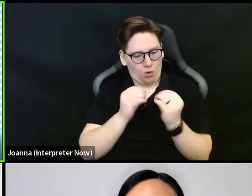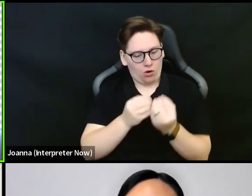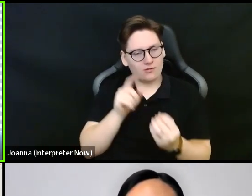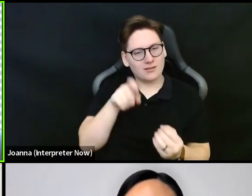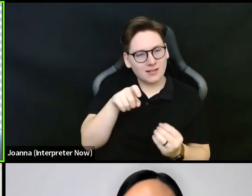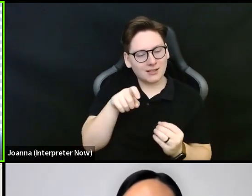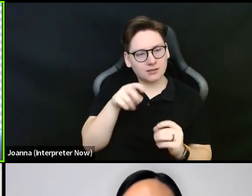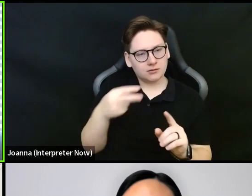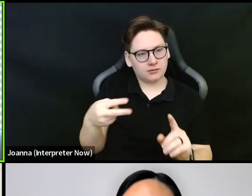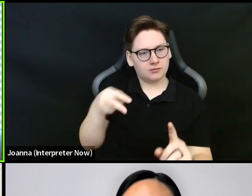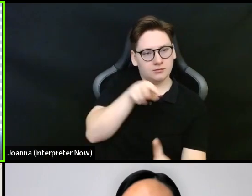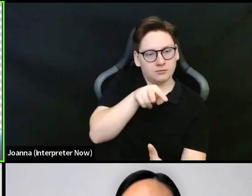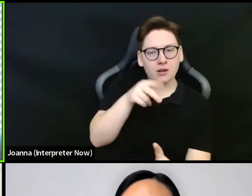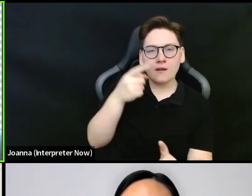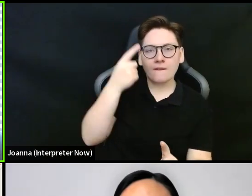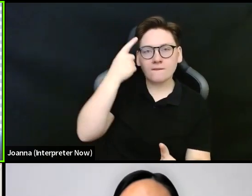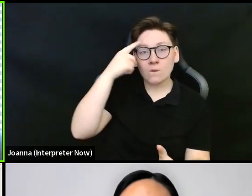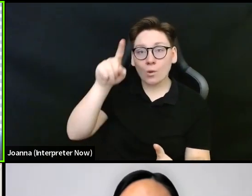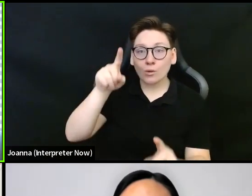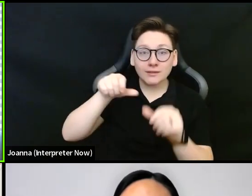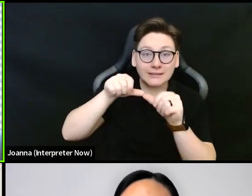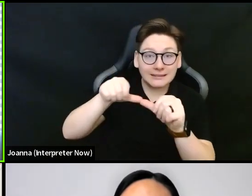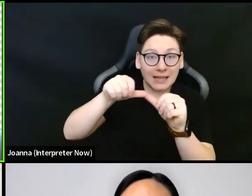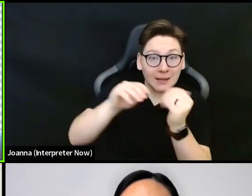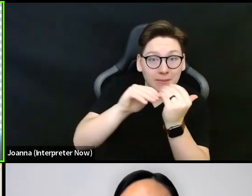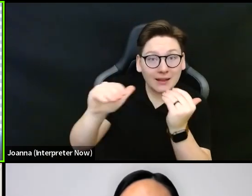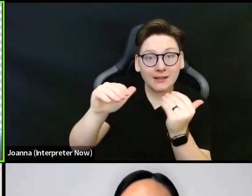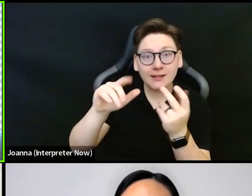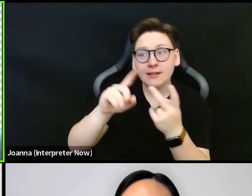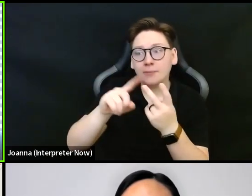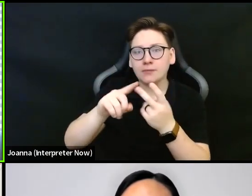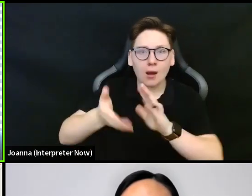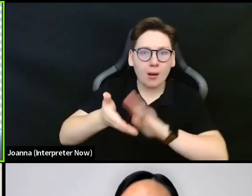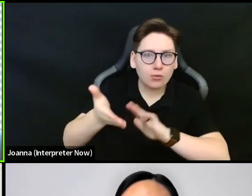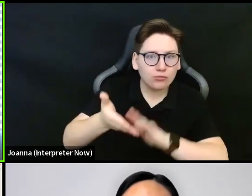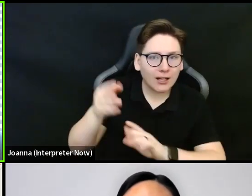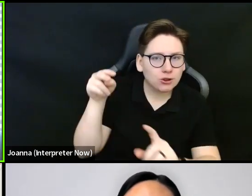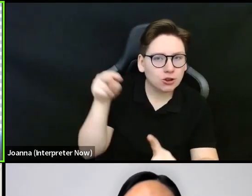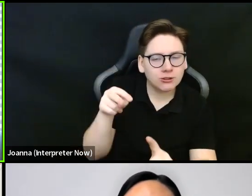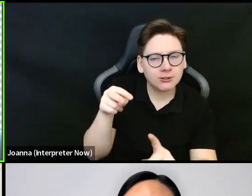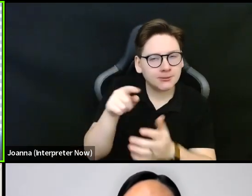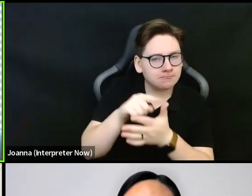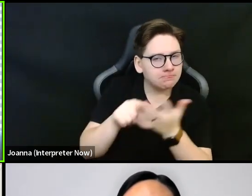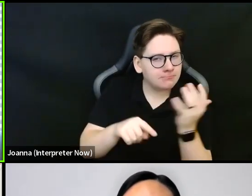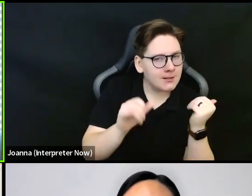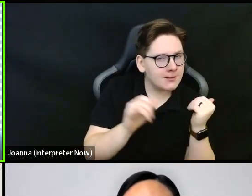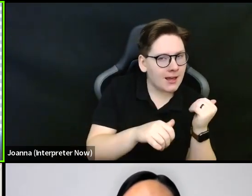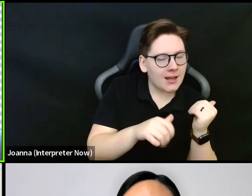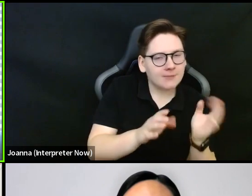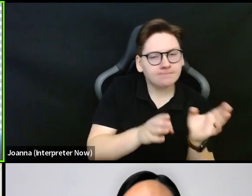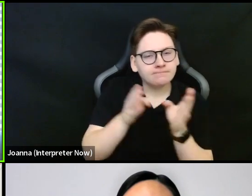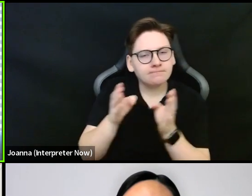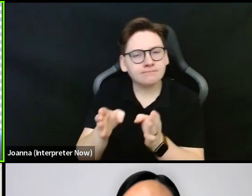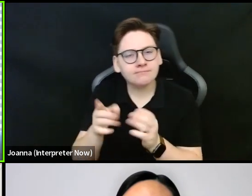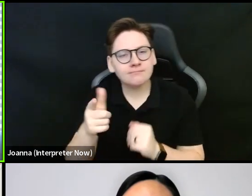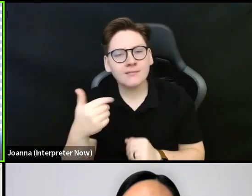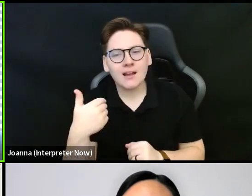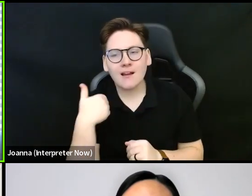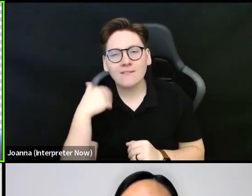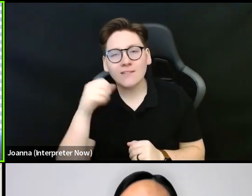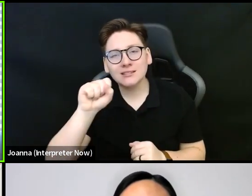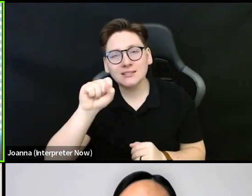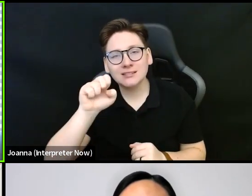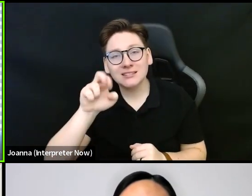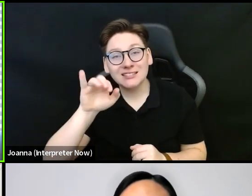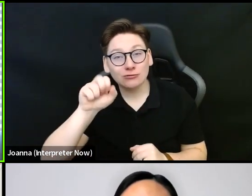operational and sustainability standpoint. We're encouraging folks not to apply with a series of events,